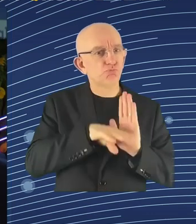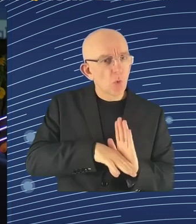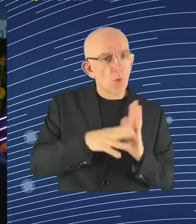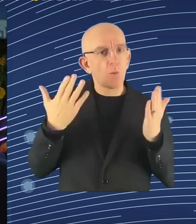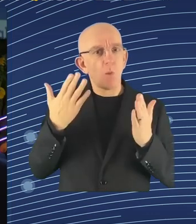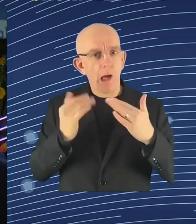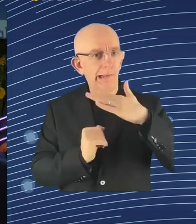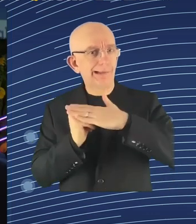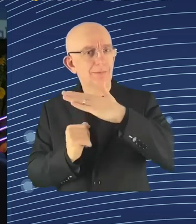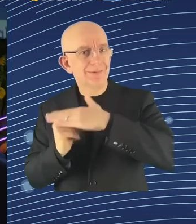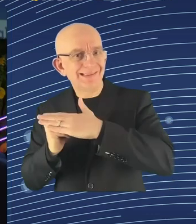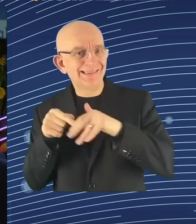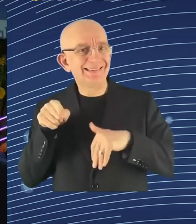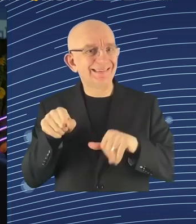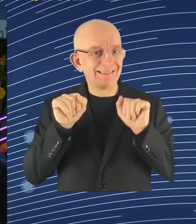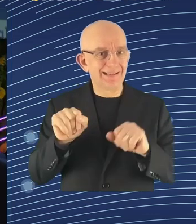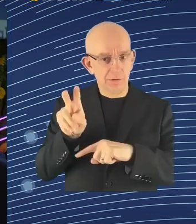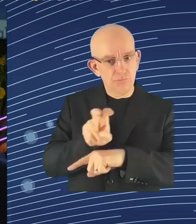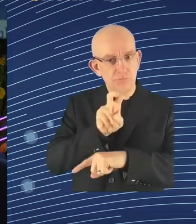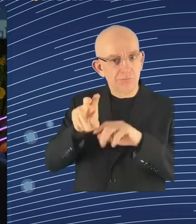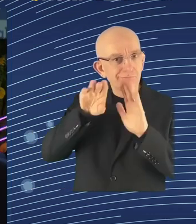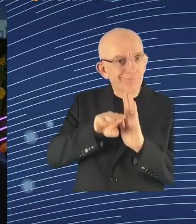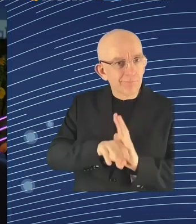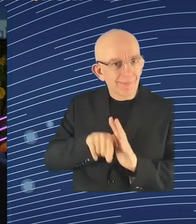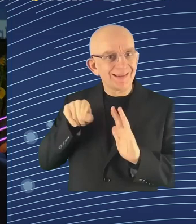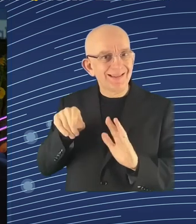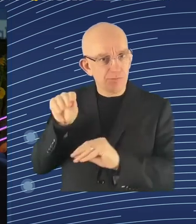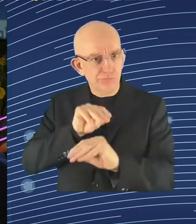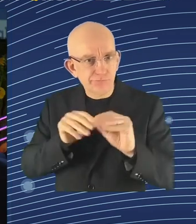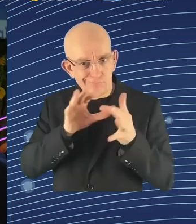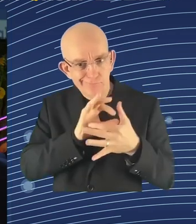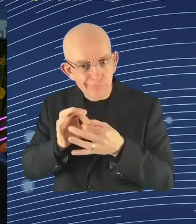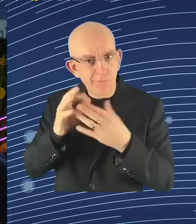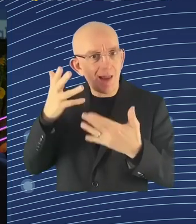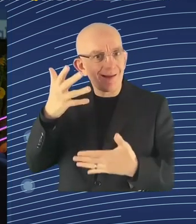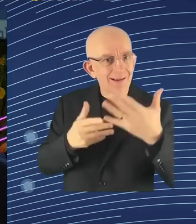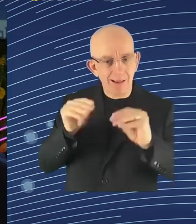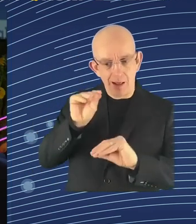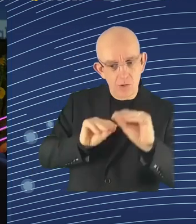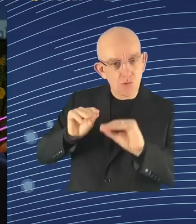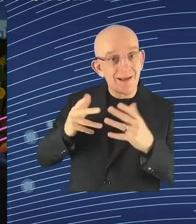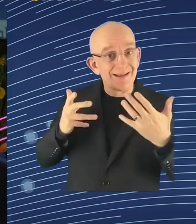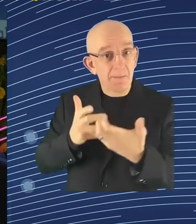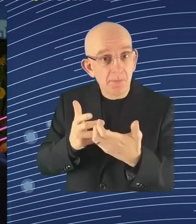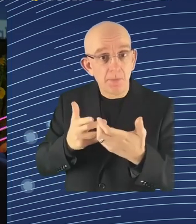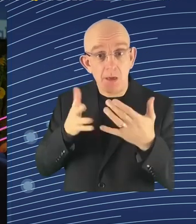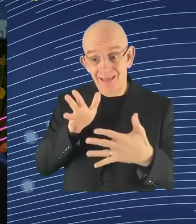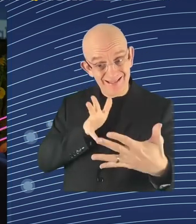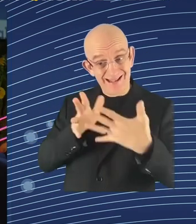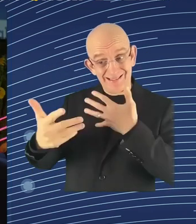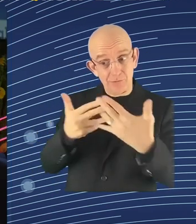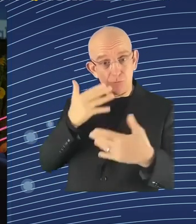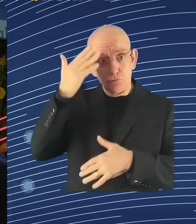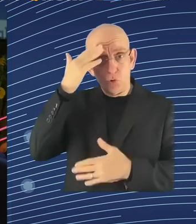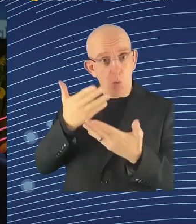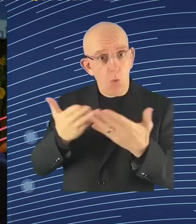what exactly is expected from you. And second, if there is an issue, if, instance, the algorithm says, well, you